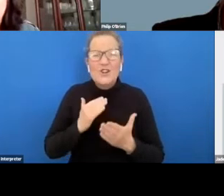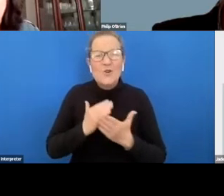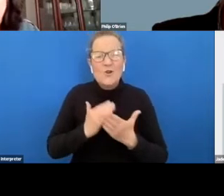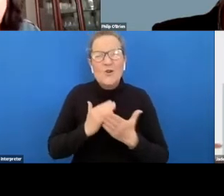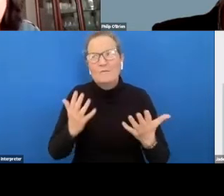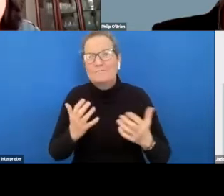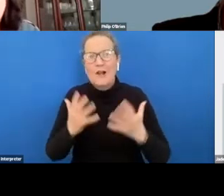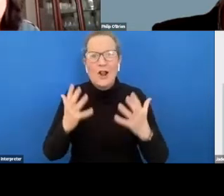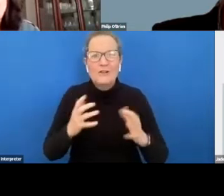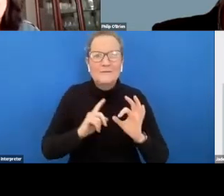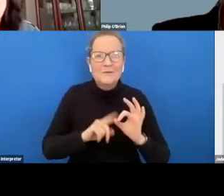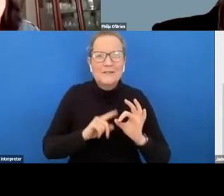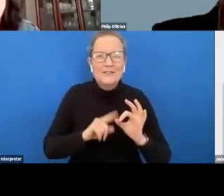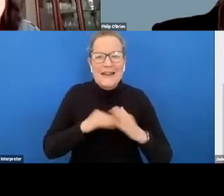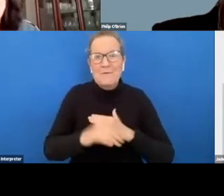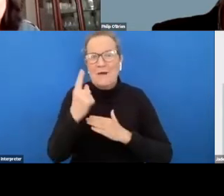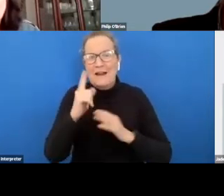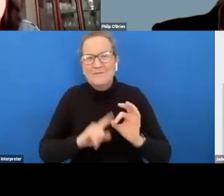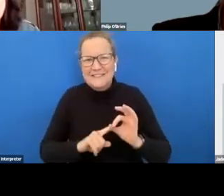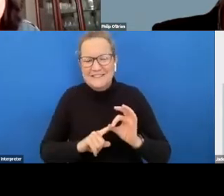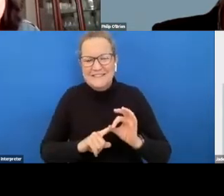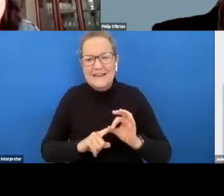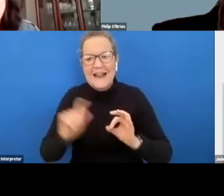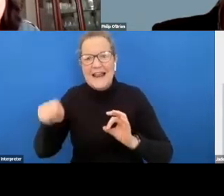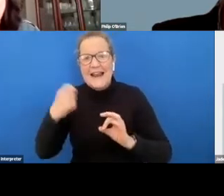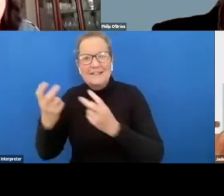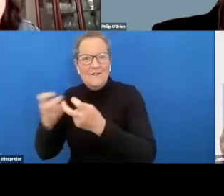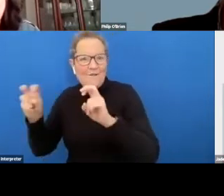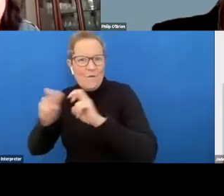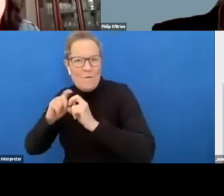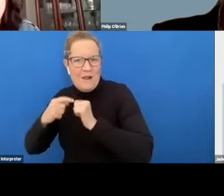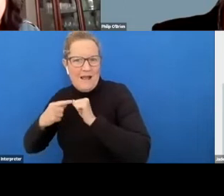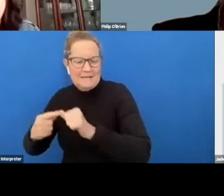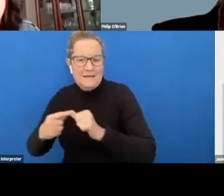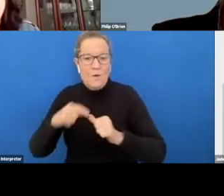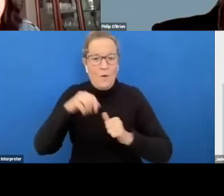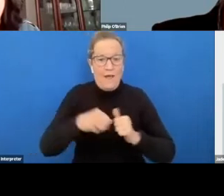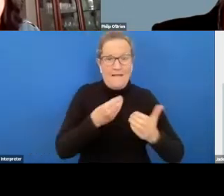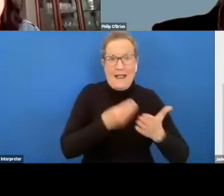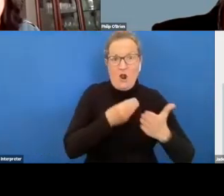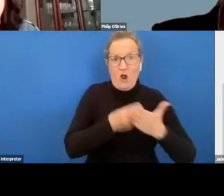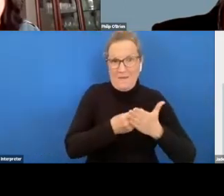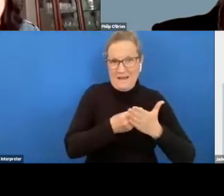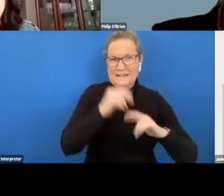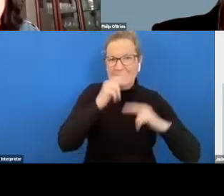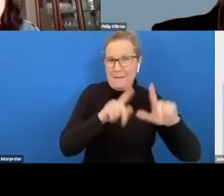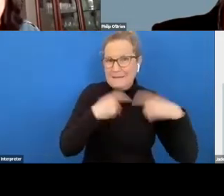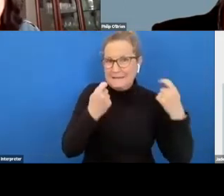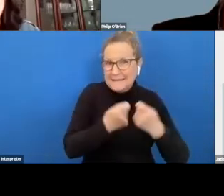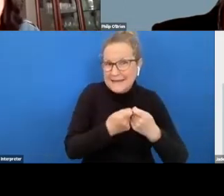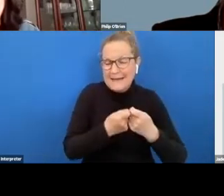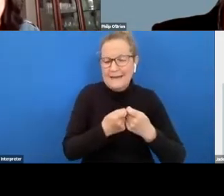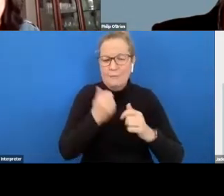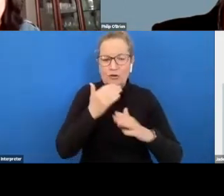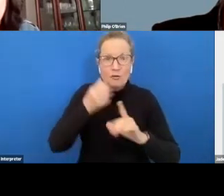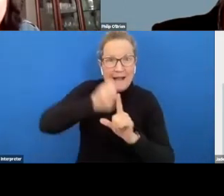the next part of the forum will cover that as well there are supports available at council we have an economic development team where there are staff job advocates